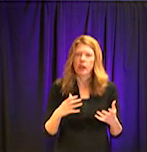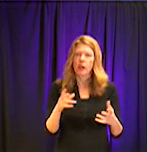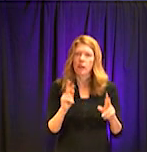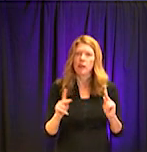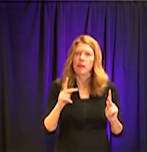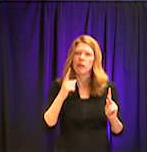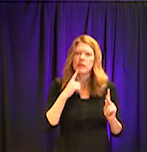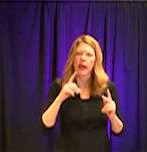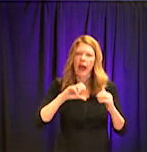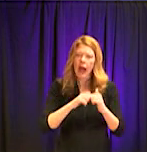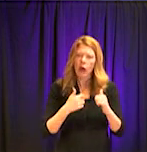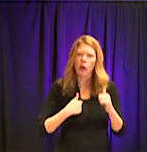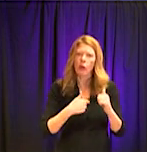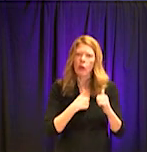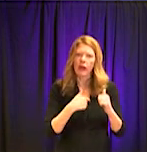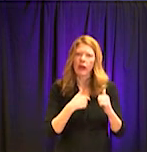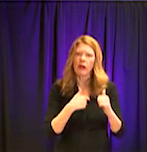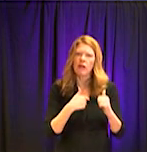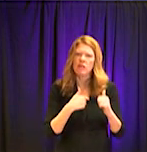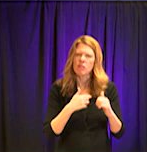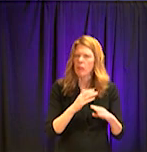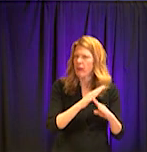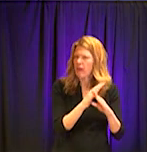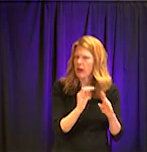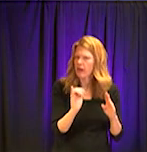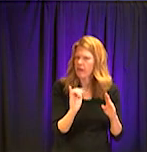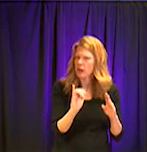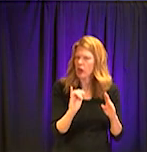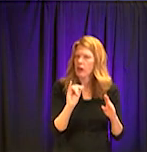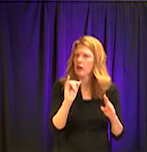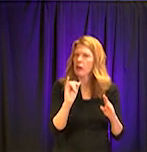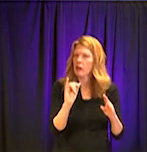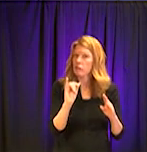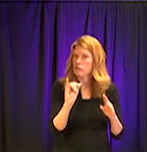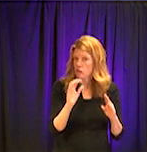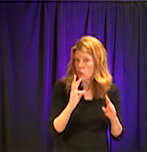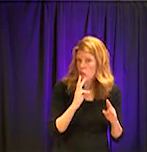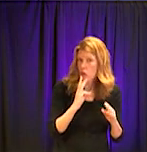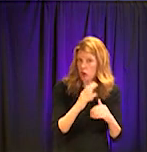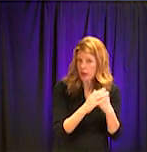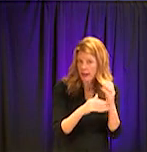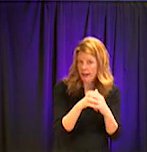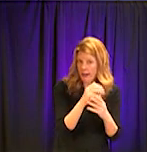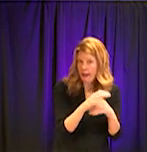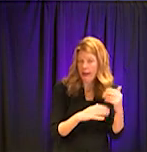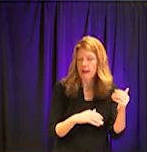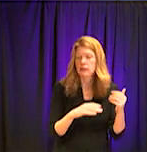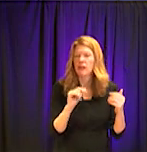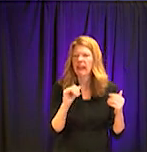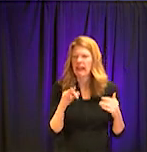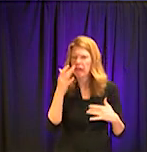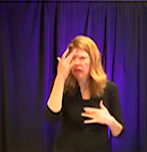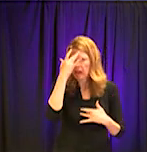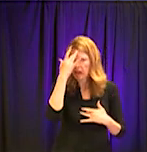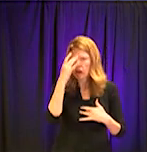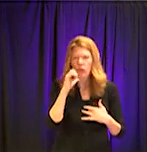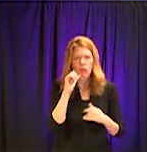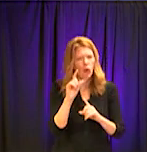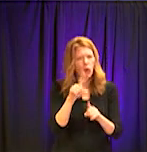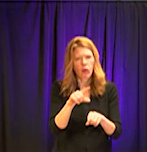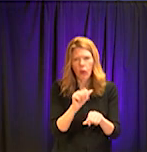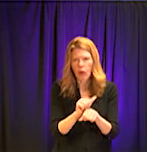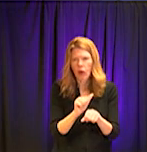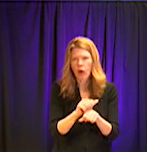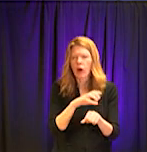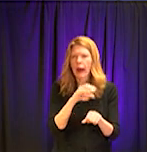prevent infection, like washing our hands and if we're ill, you know, staying away from others and calling our doctors for some guidance about what to